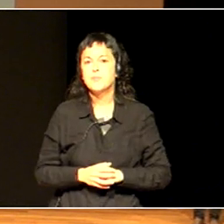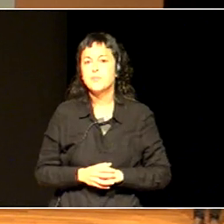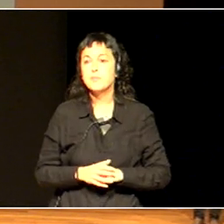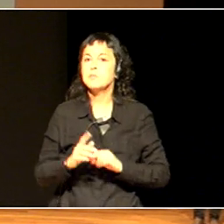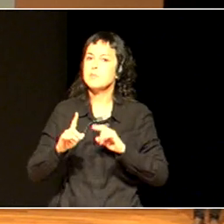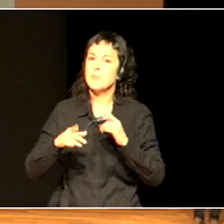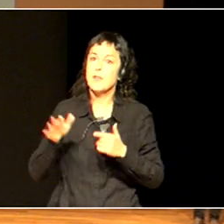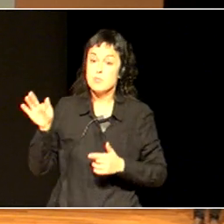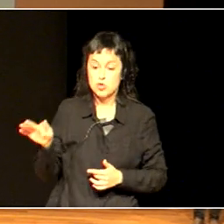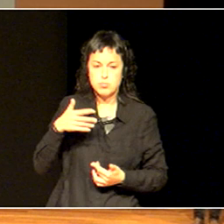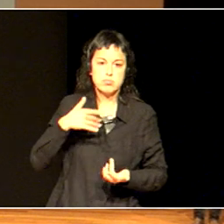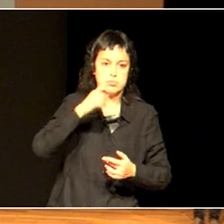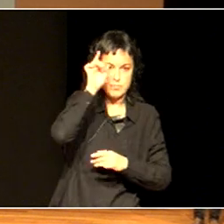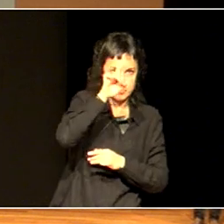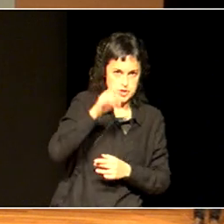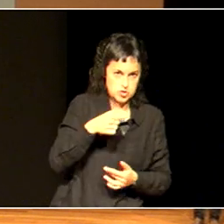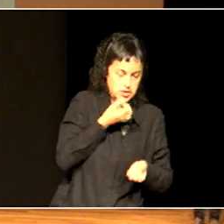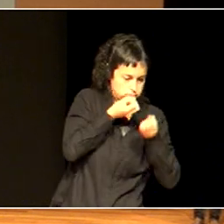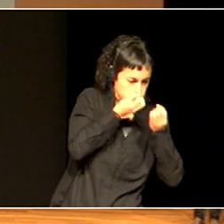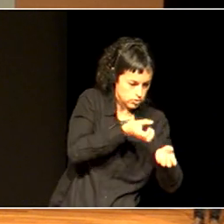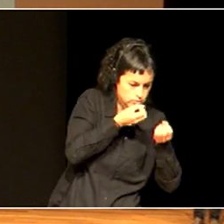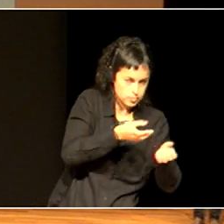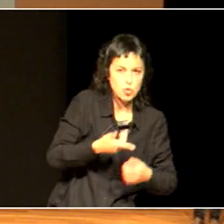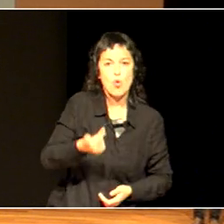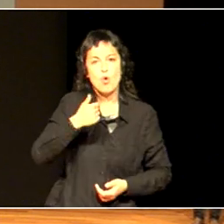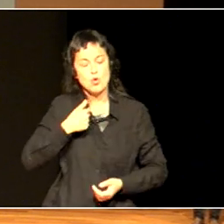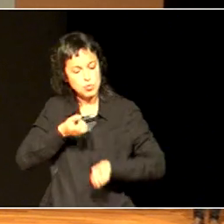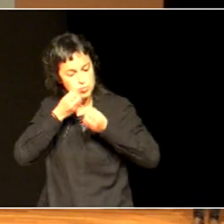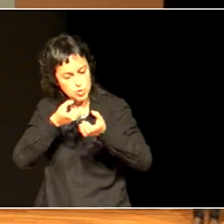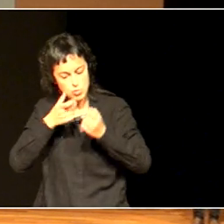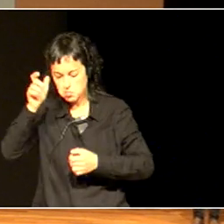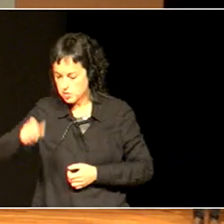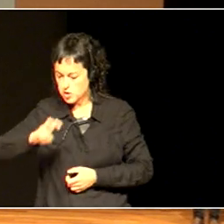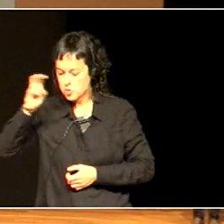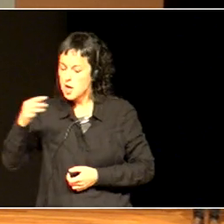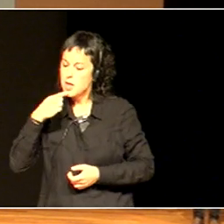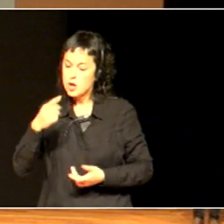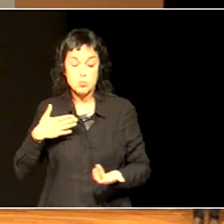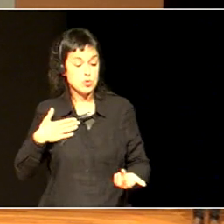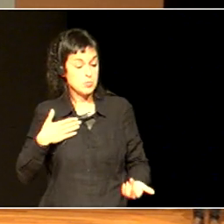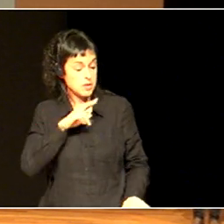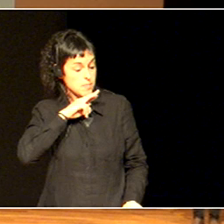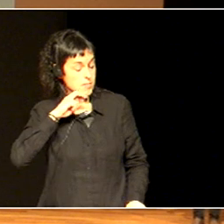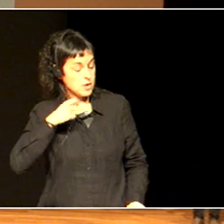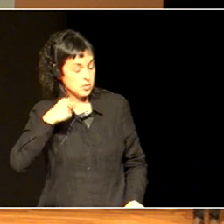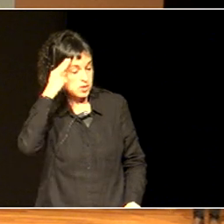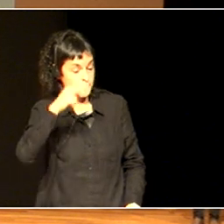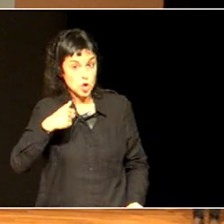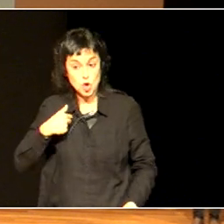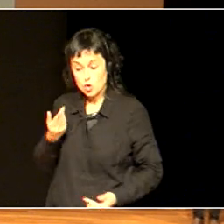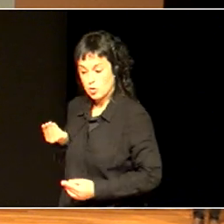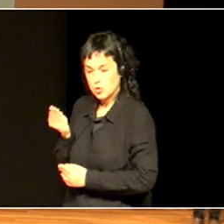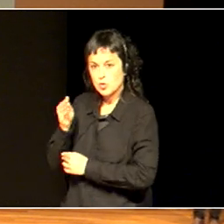favorite value is respect, and then I added the notion of diversity. So I said, my favorite value is